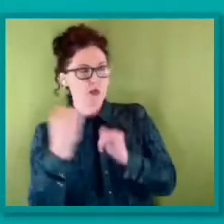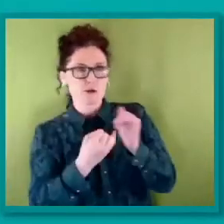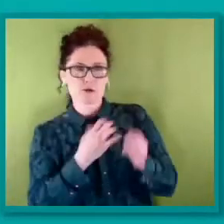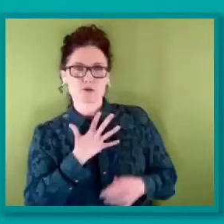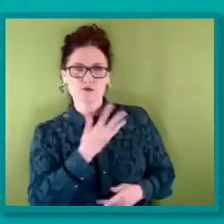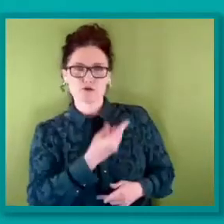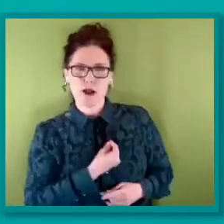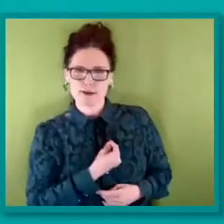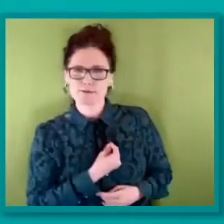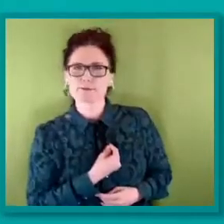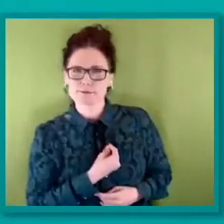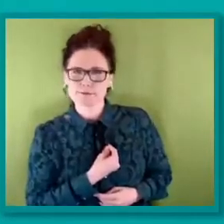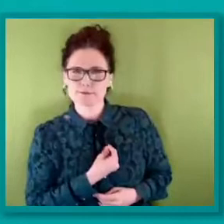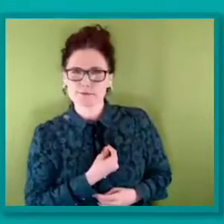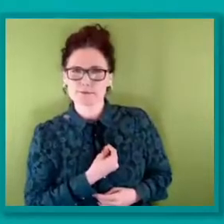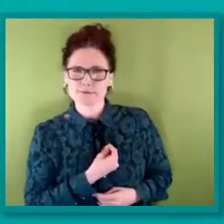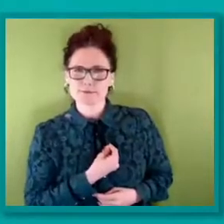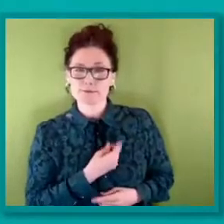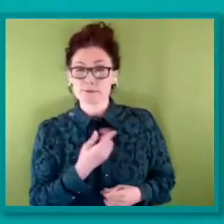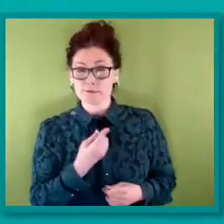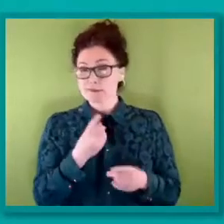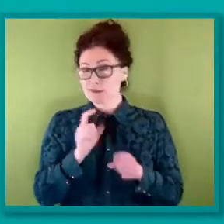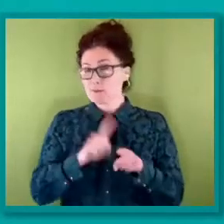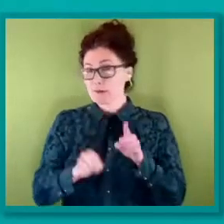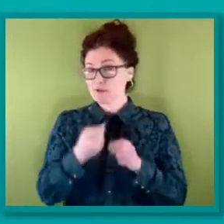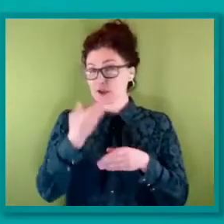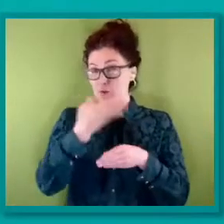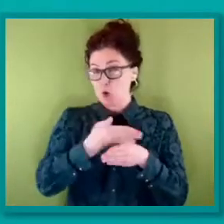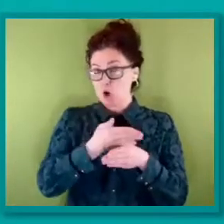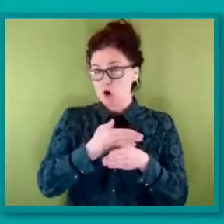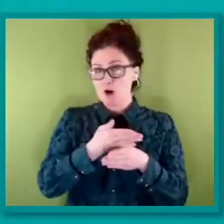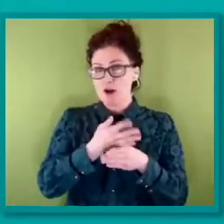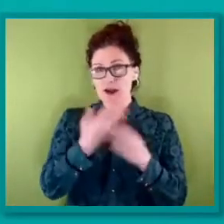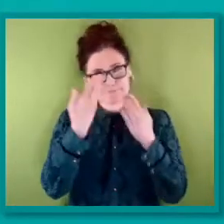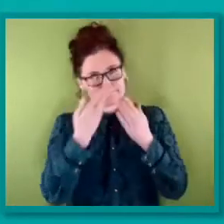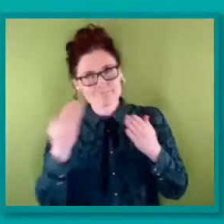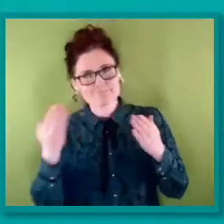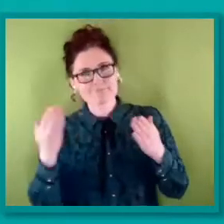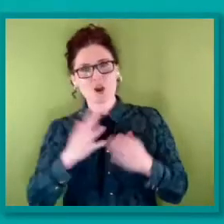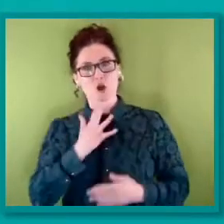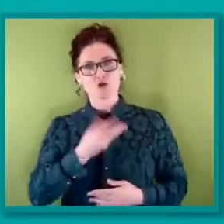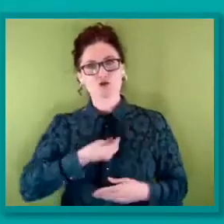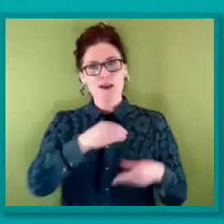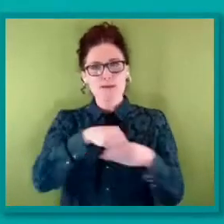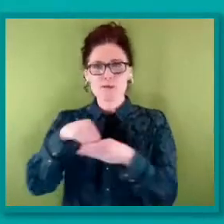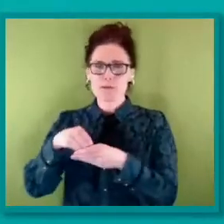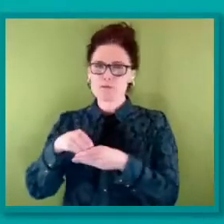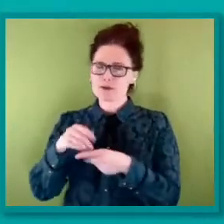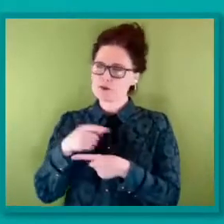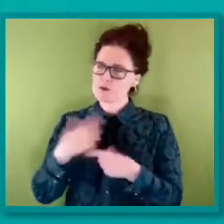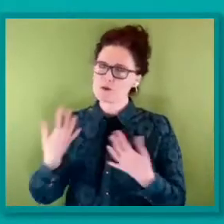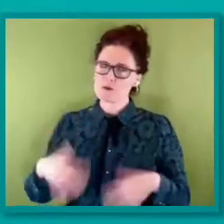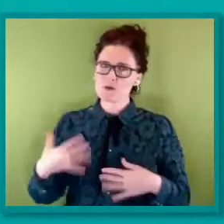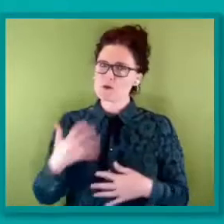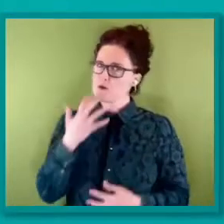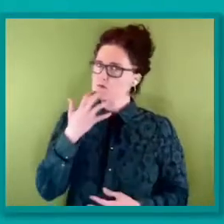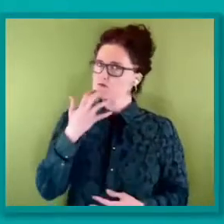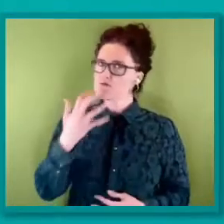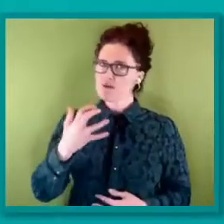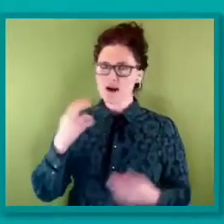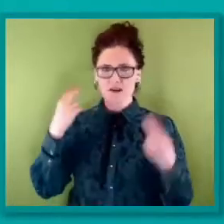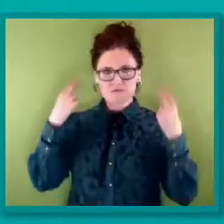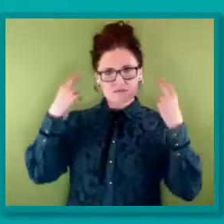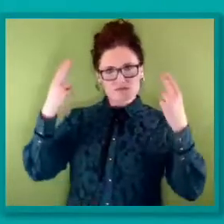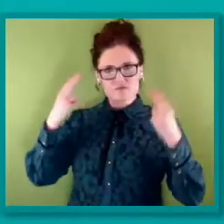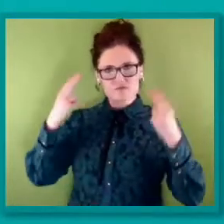particularly, I want to play tribute to your trans members who have been bravely standing up for their rights against organized